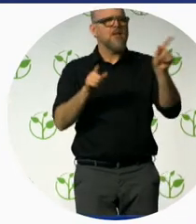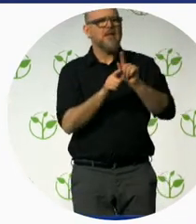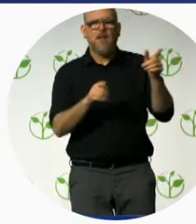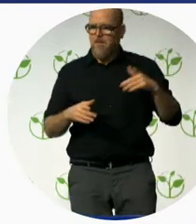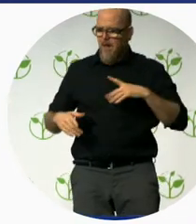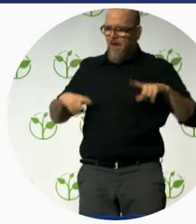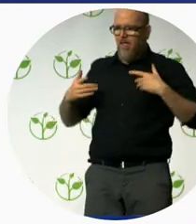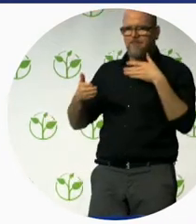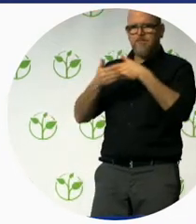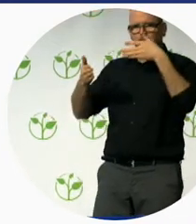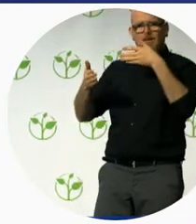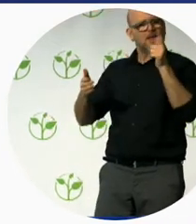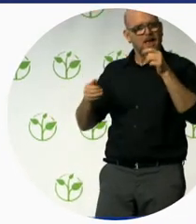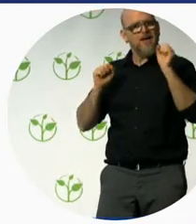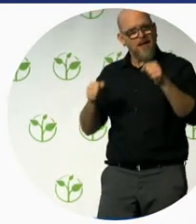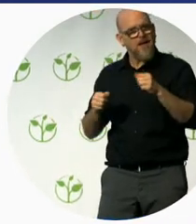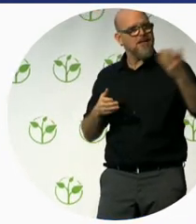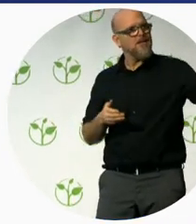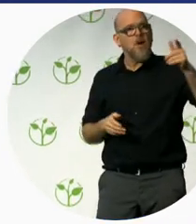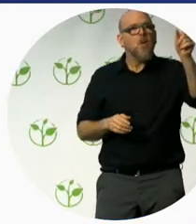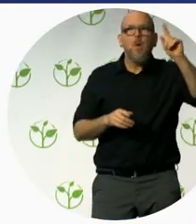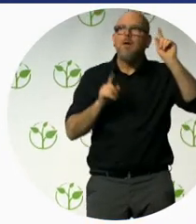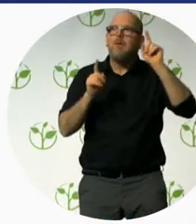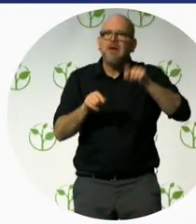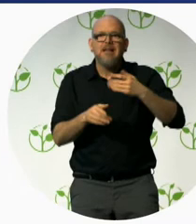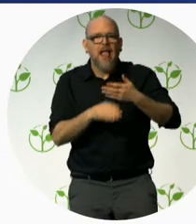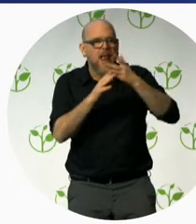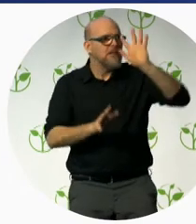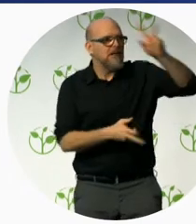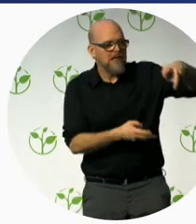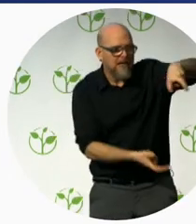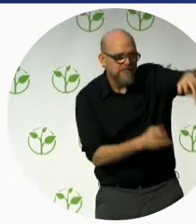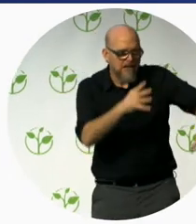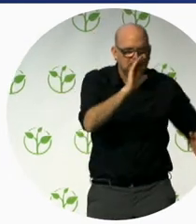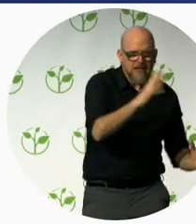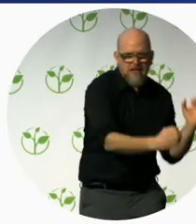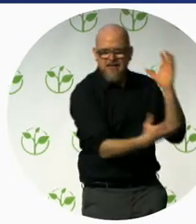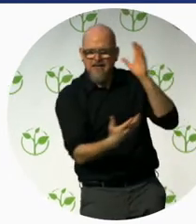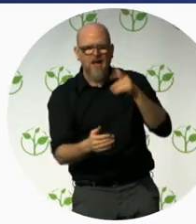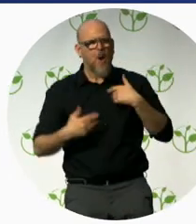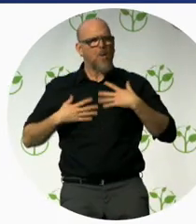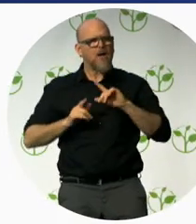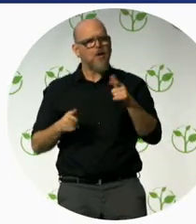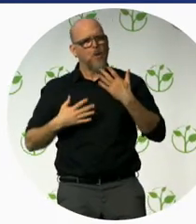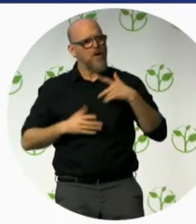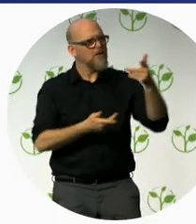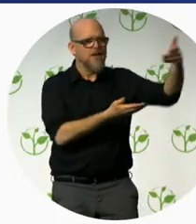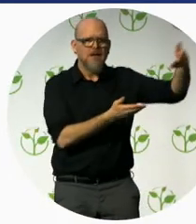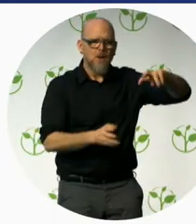don't need nobody that carry on with you know so the project ever